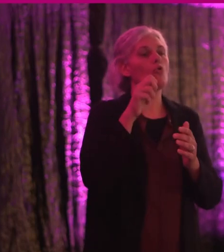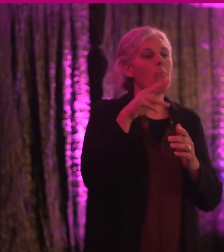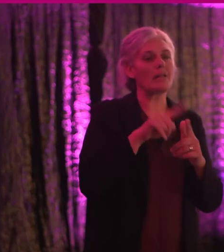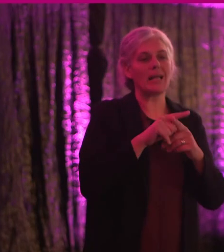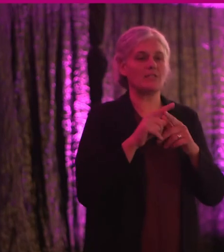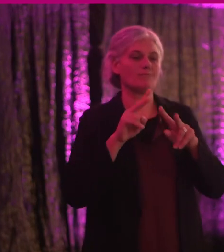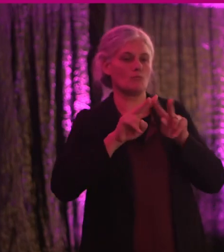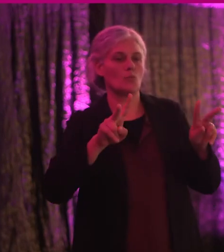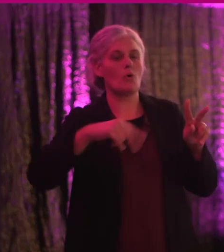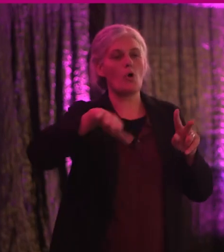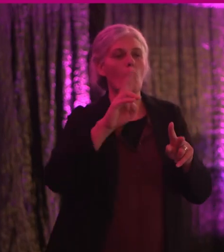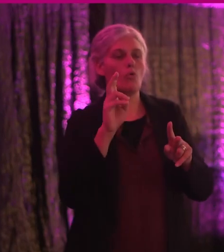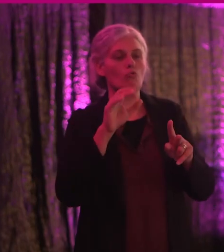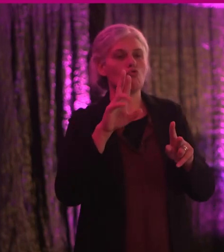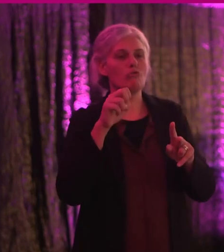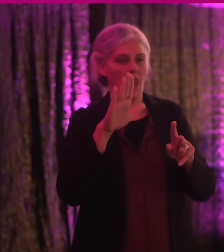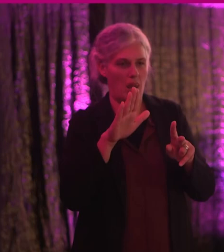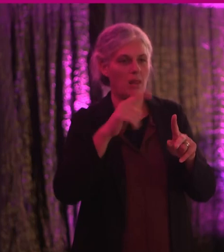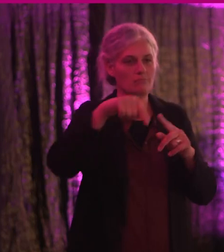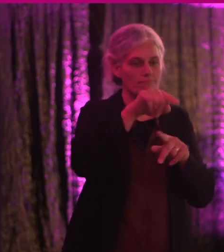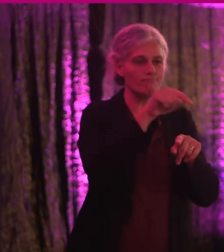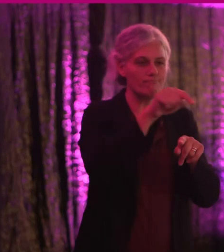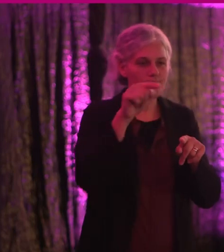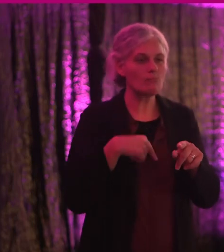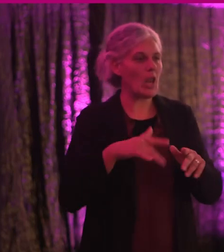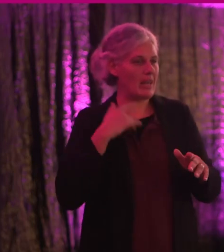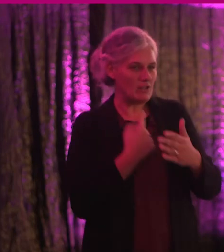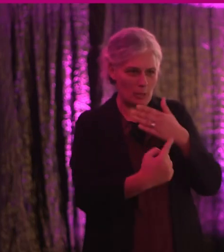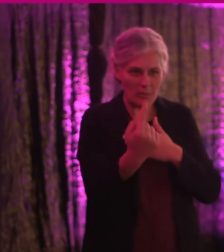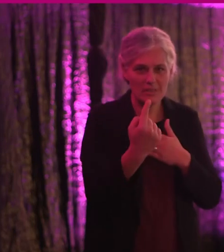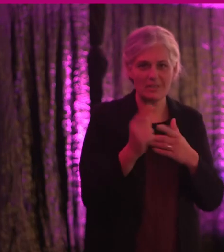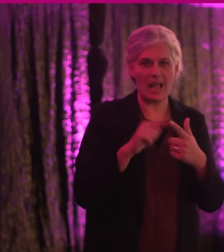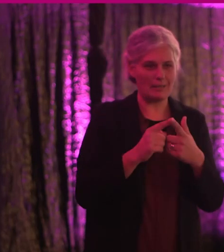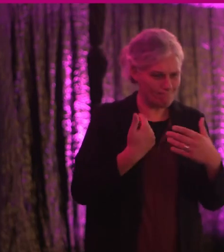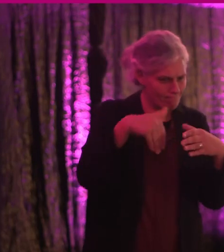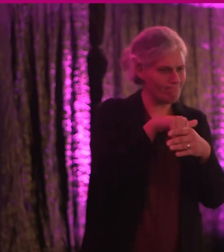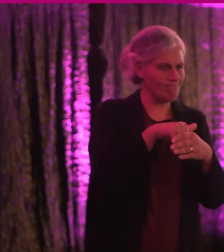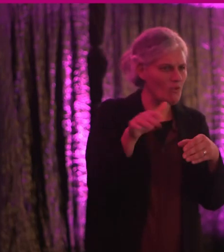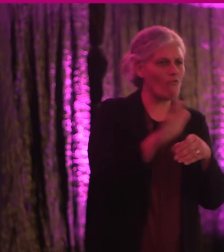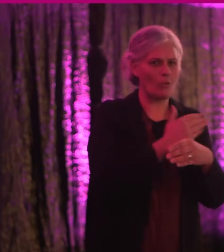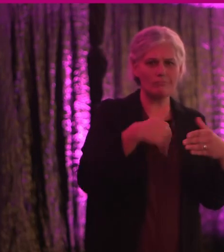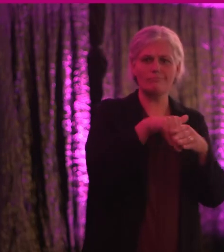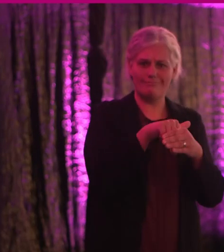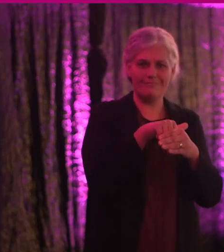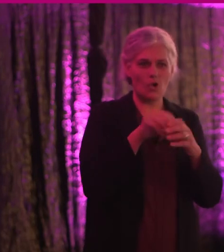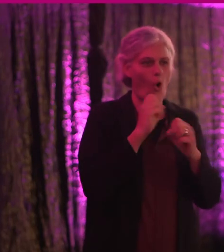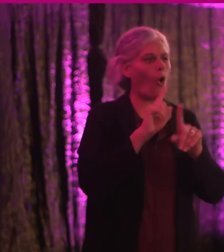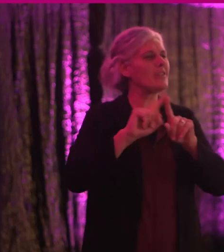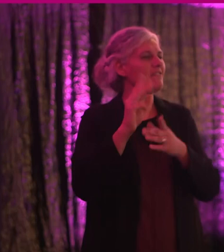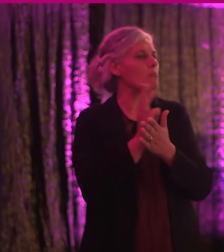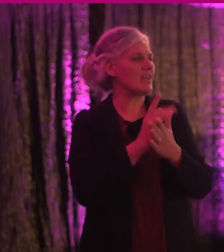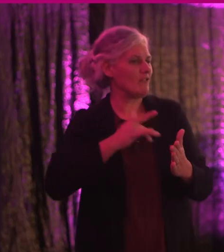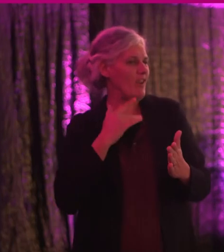rural areas, to enable persons with disabilities to live independently and participate fully in all aspects of life.